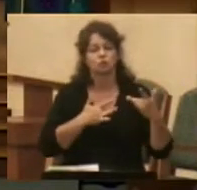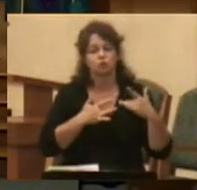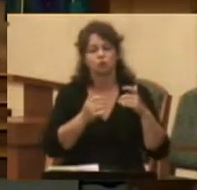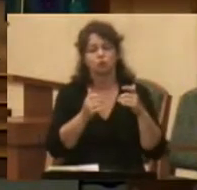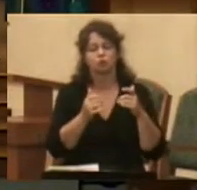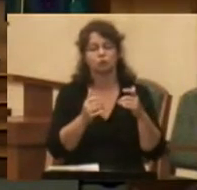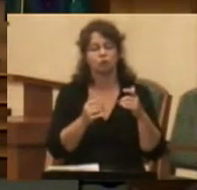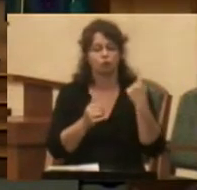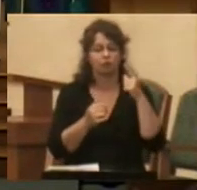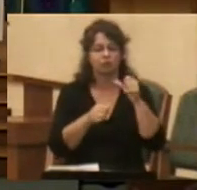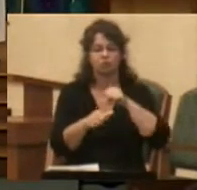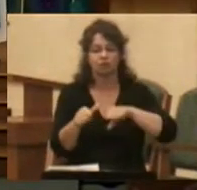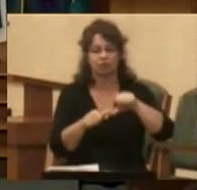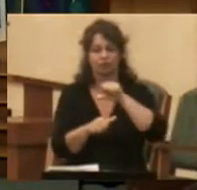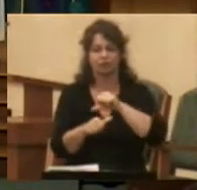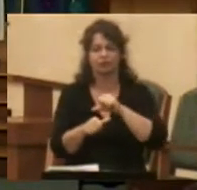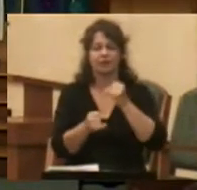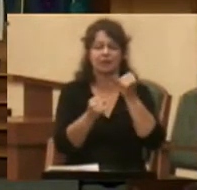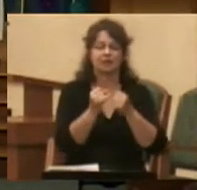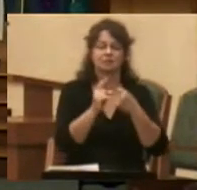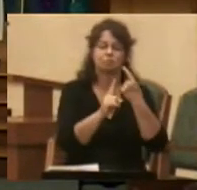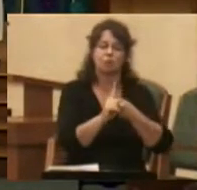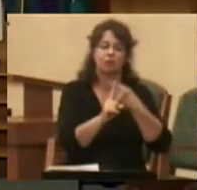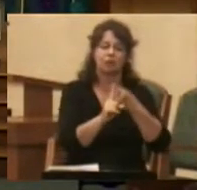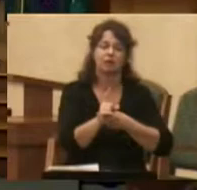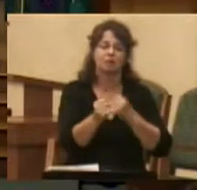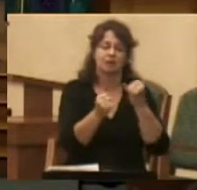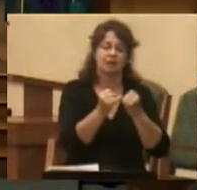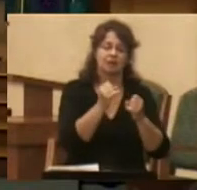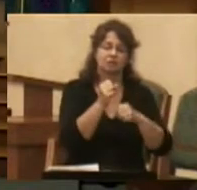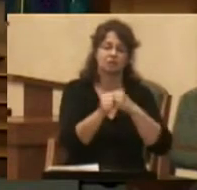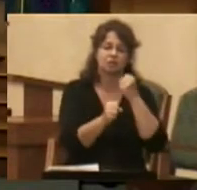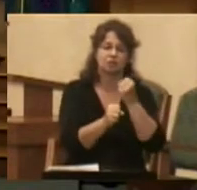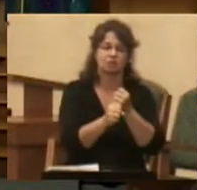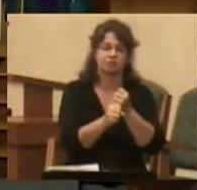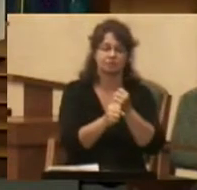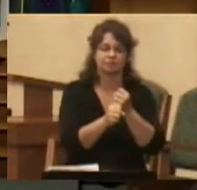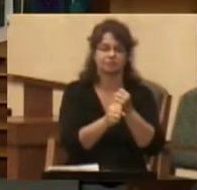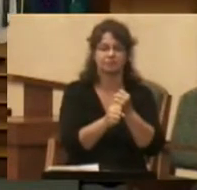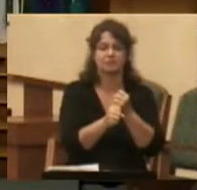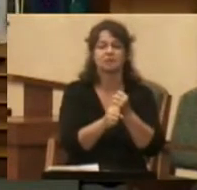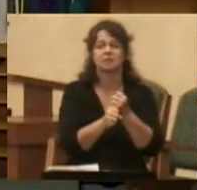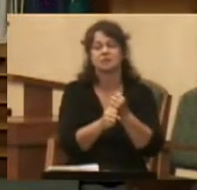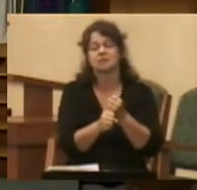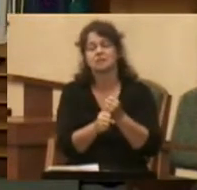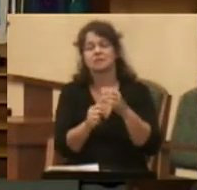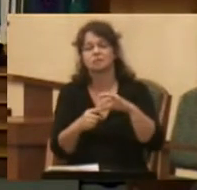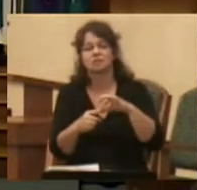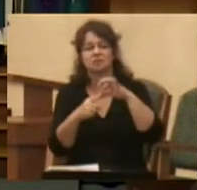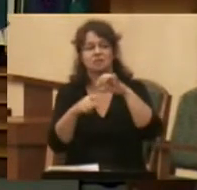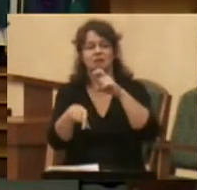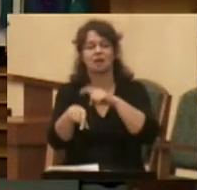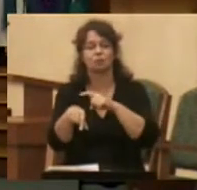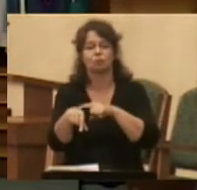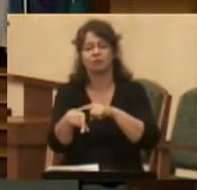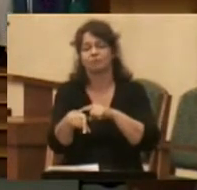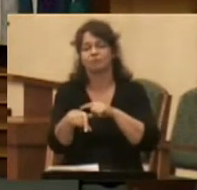in the last months or years perhaps when abilities were taken away from your partner.